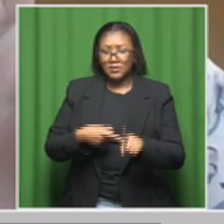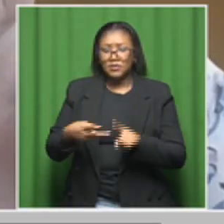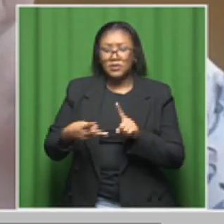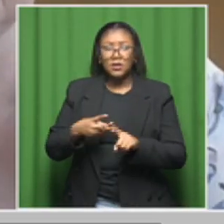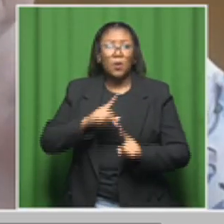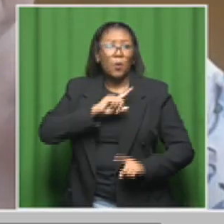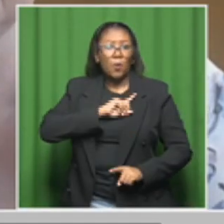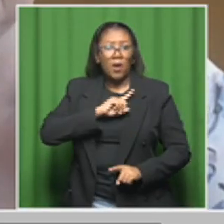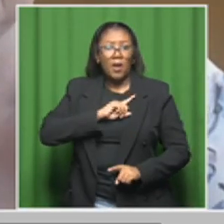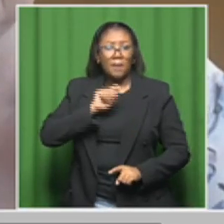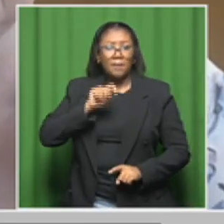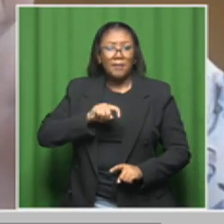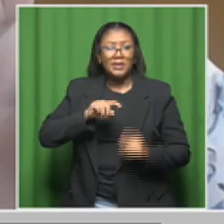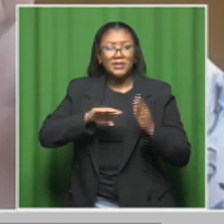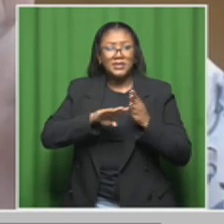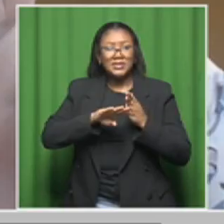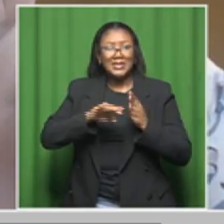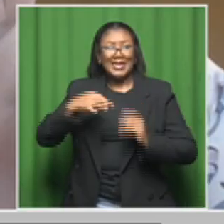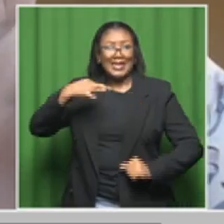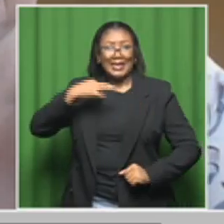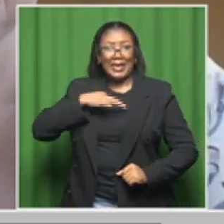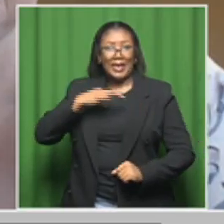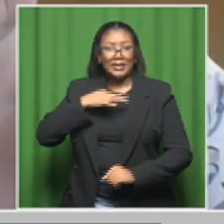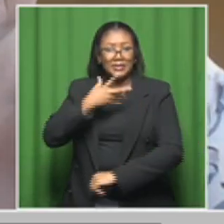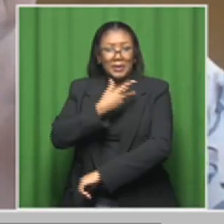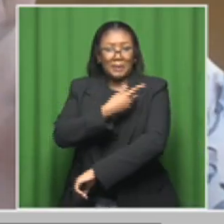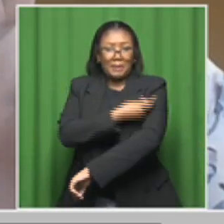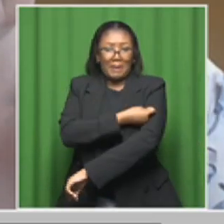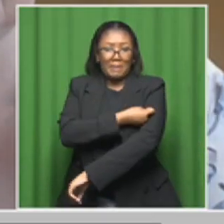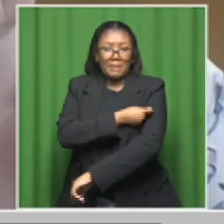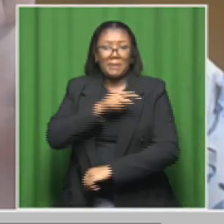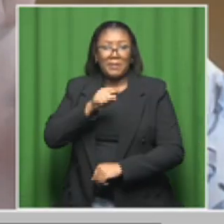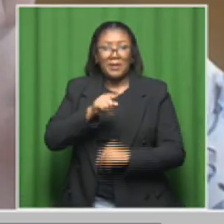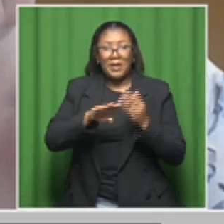-teen girls and the importance of actually taking it.